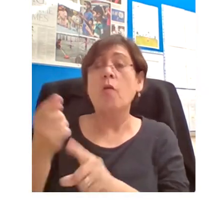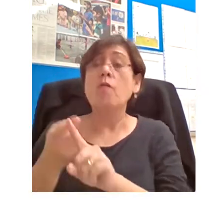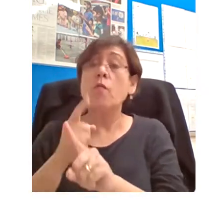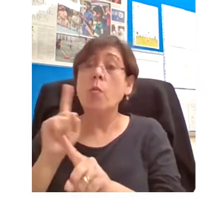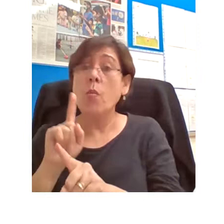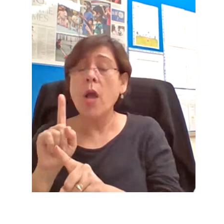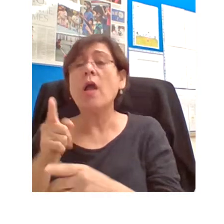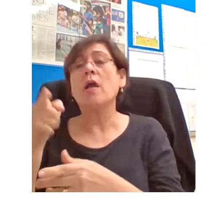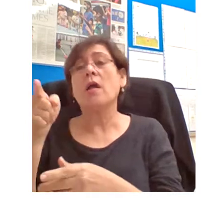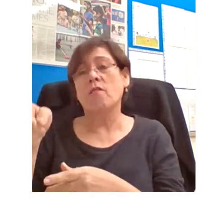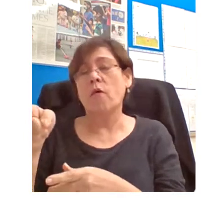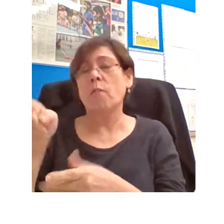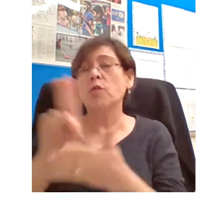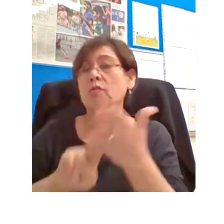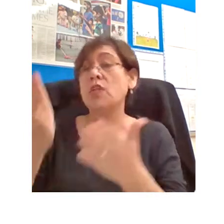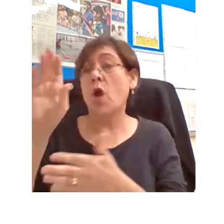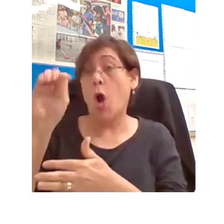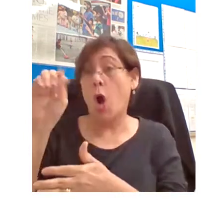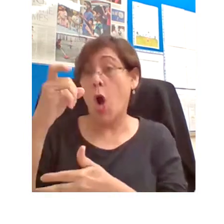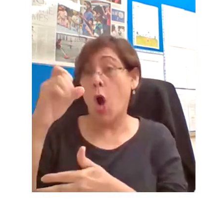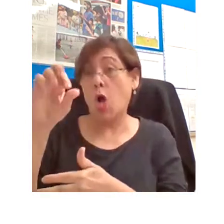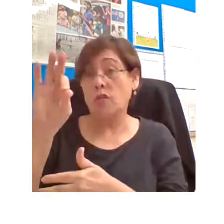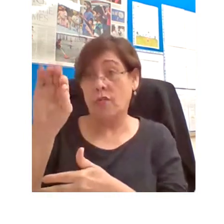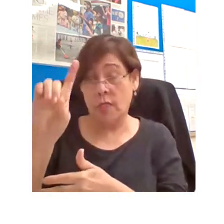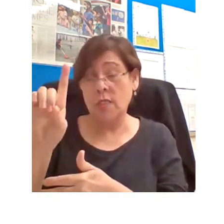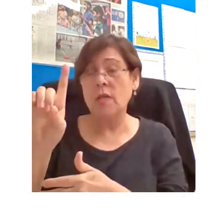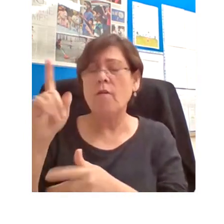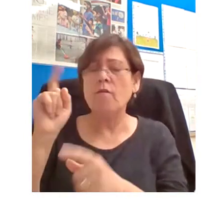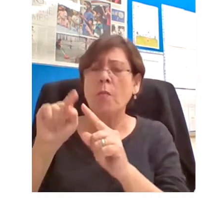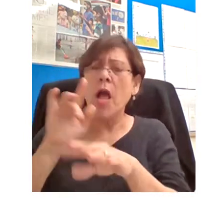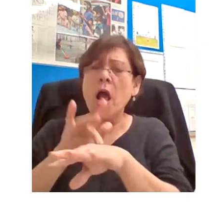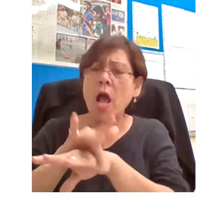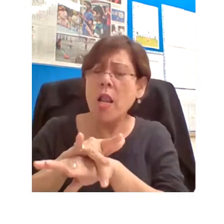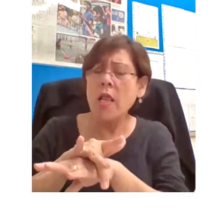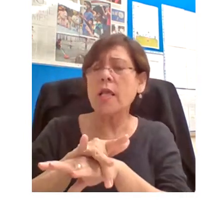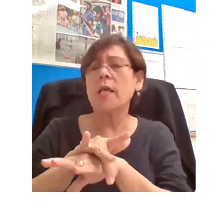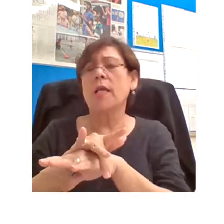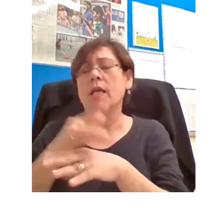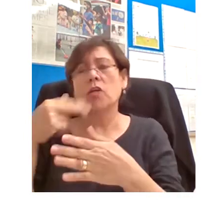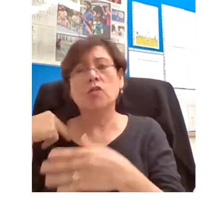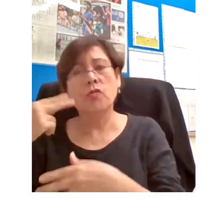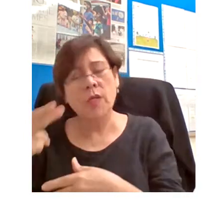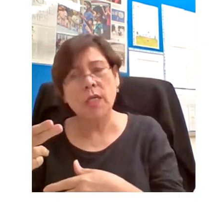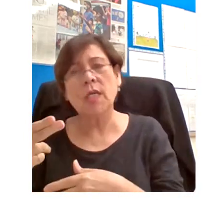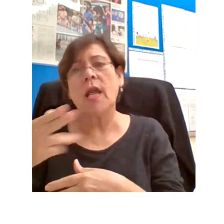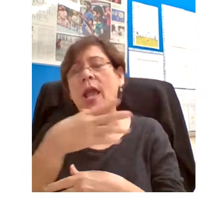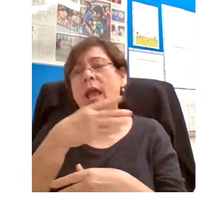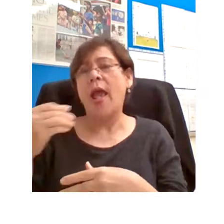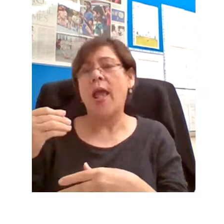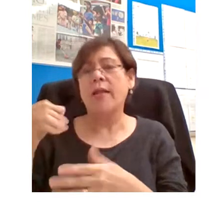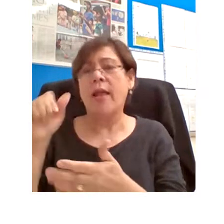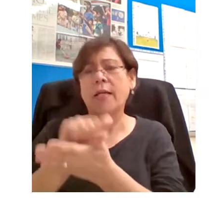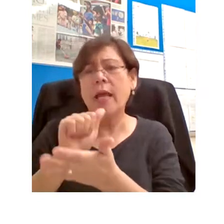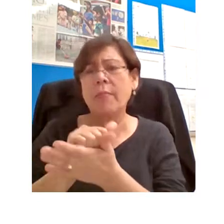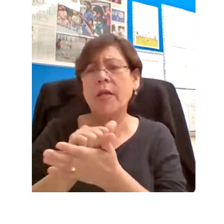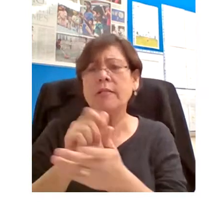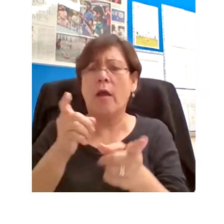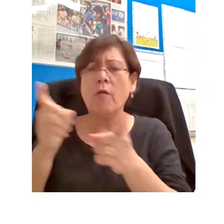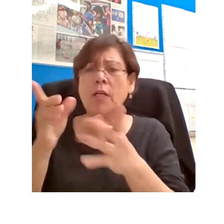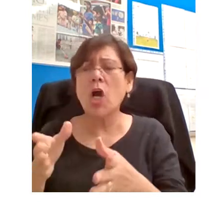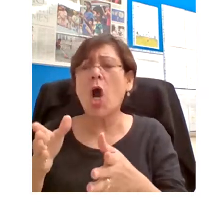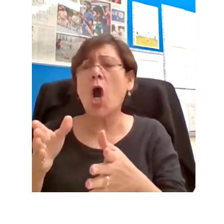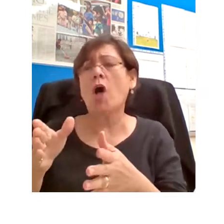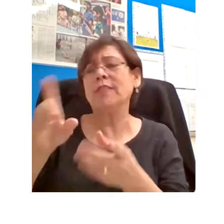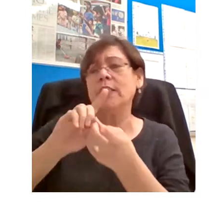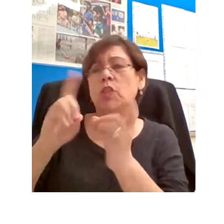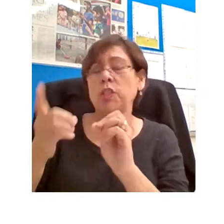Intellectual History at the University of Oxford and Academic Director of Digital Scholarship at Oxford. Professor